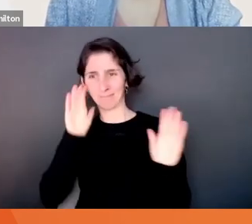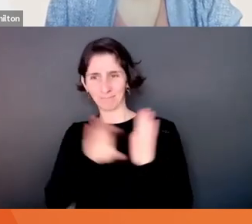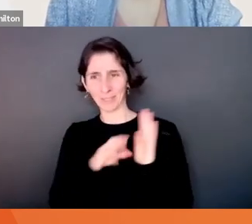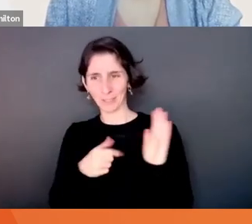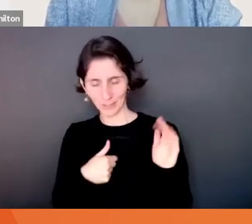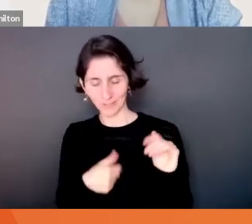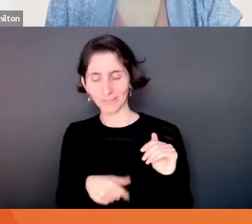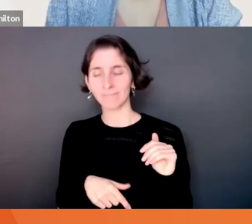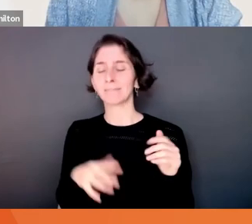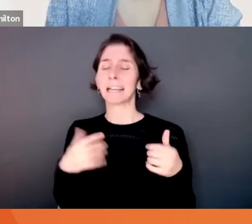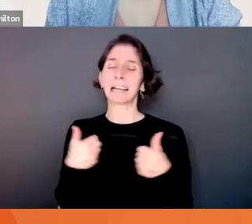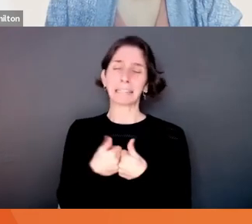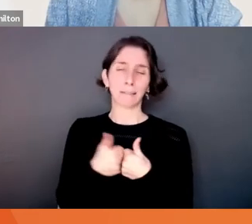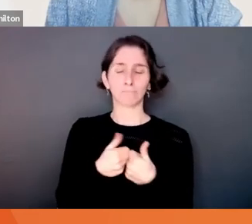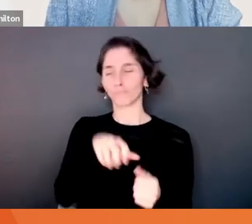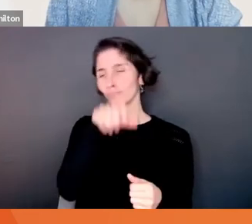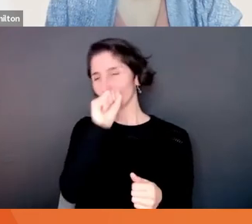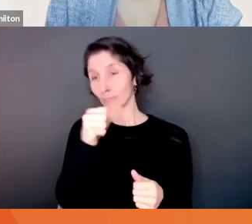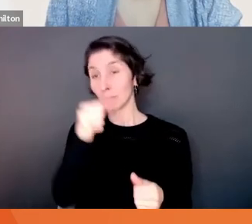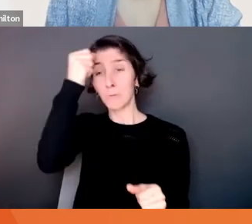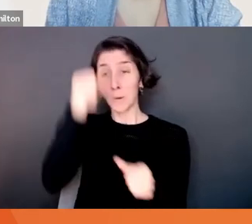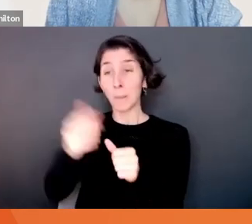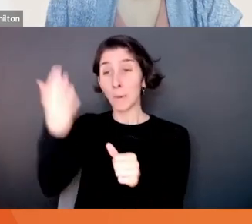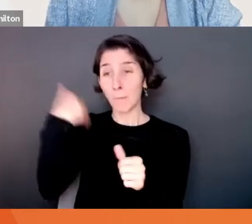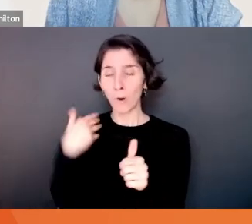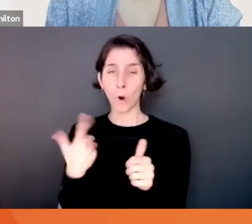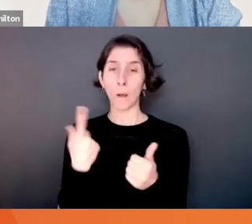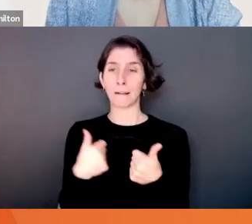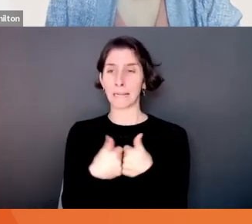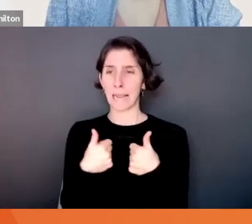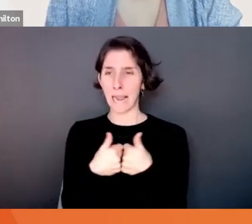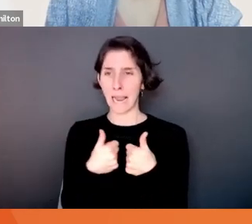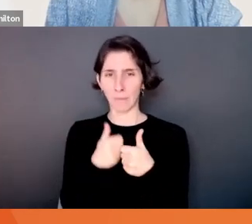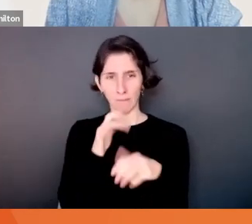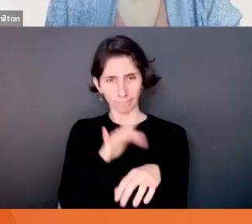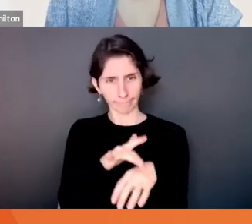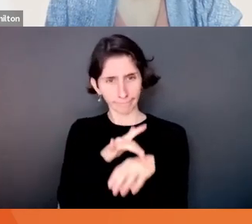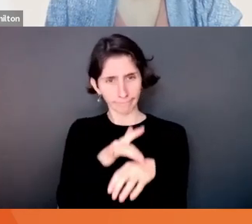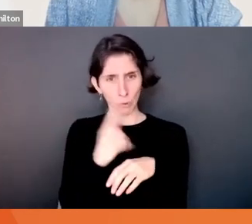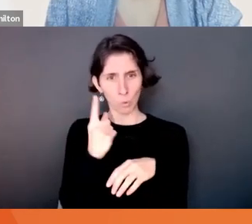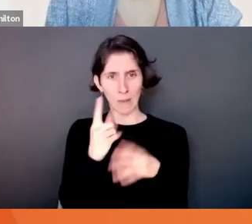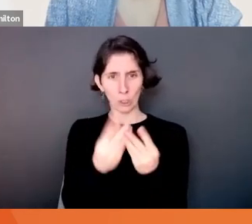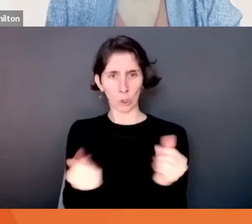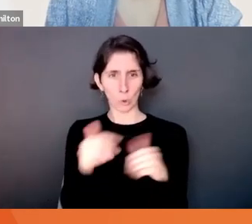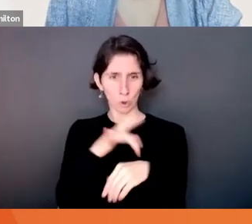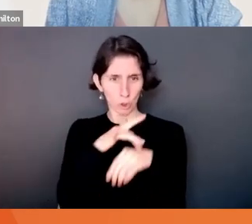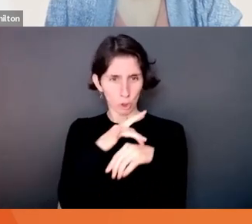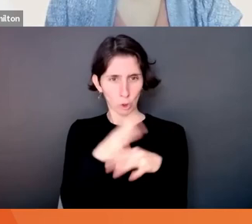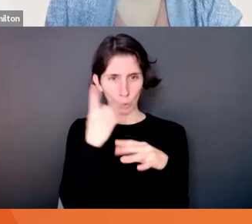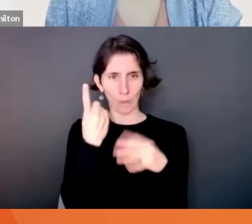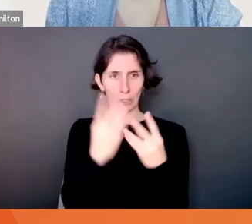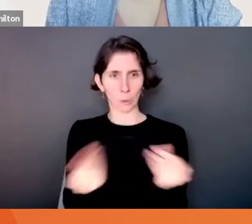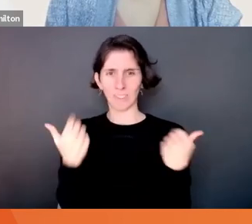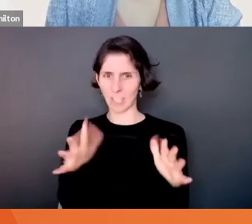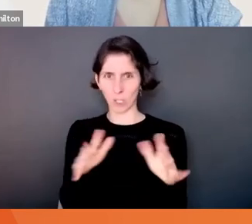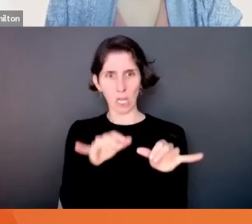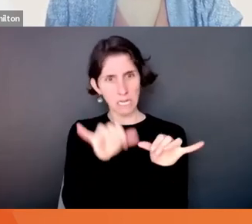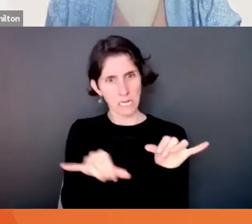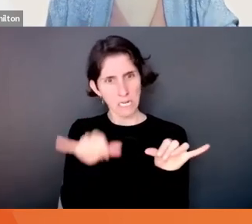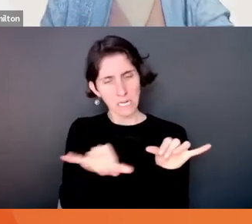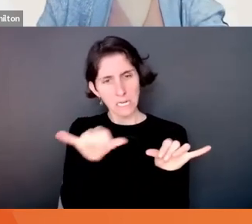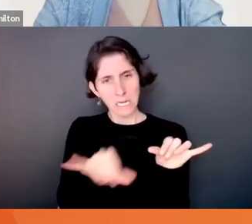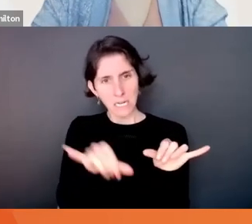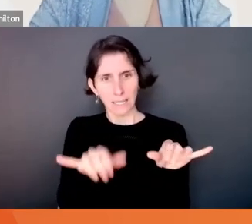remember I was playing this one game where I got fixated onto one solution only. I thought there was only one way to solve the challenge that I was in.